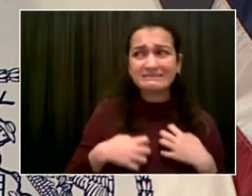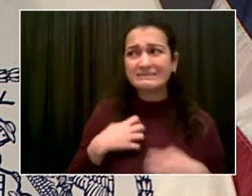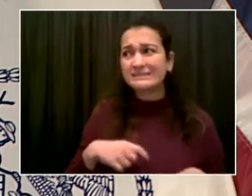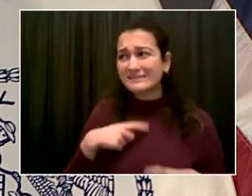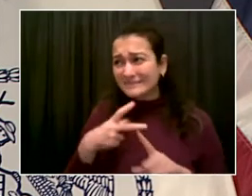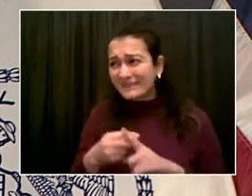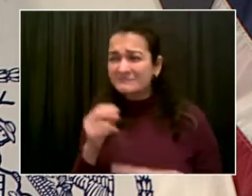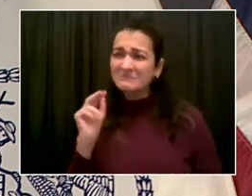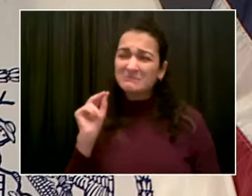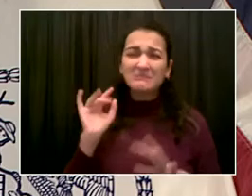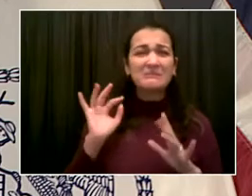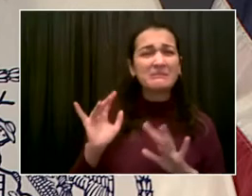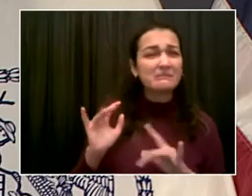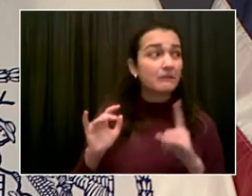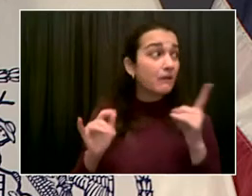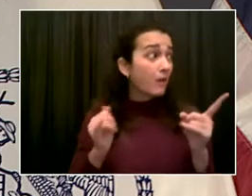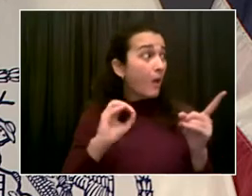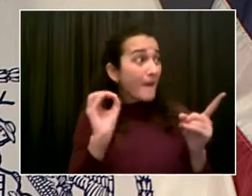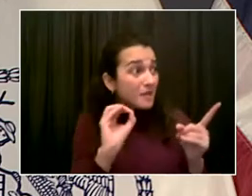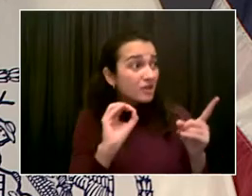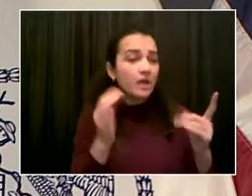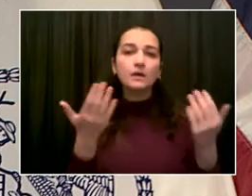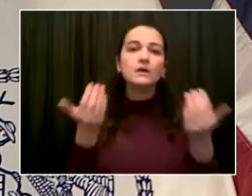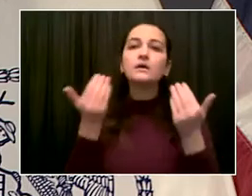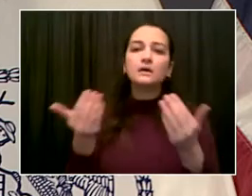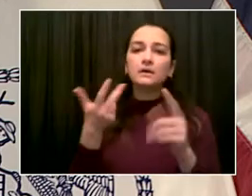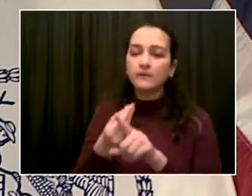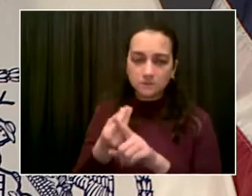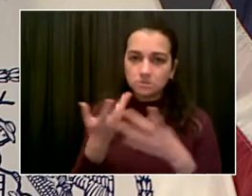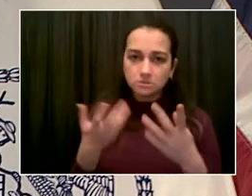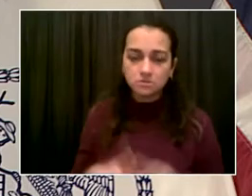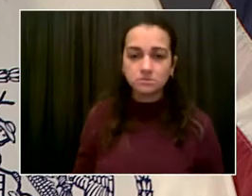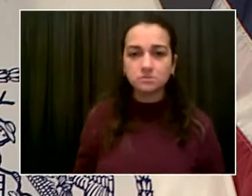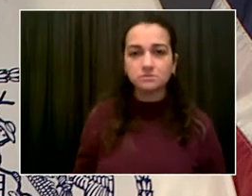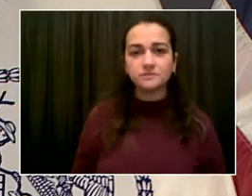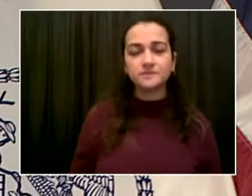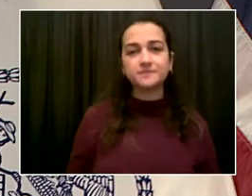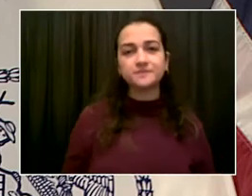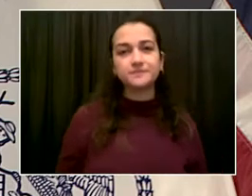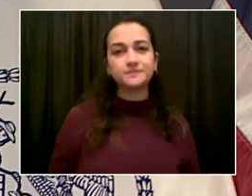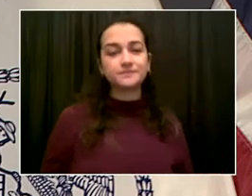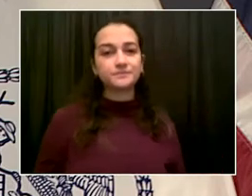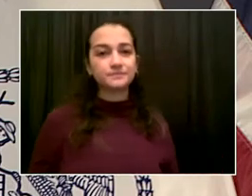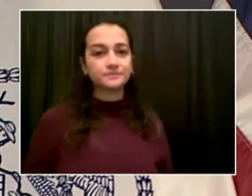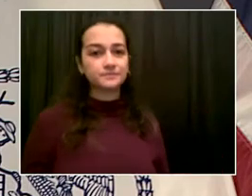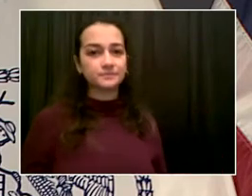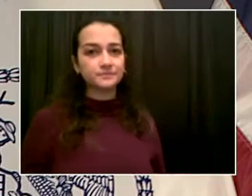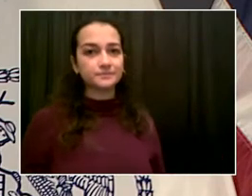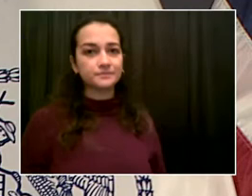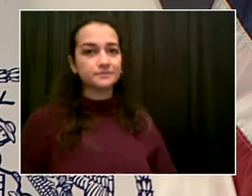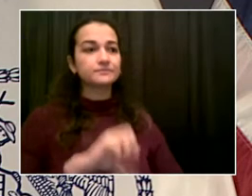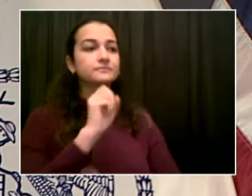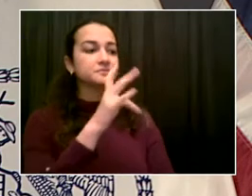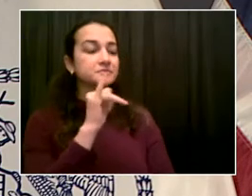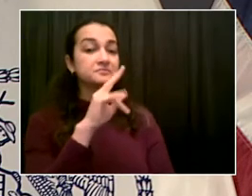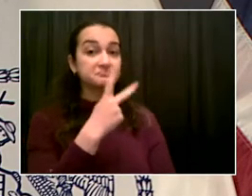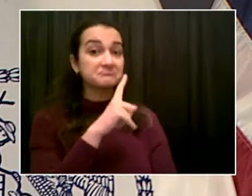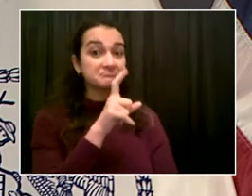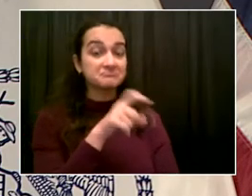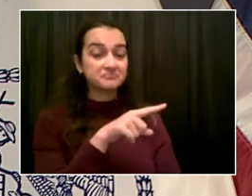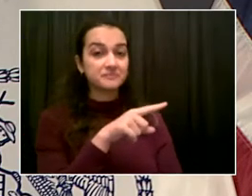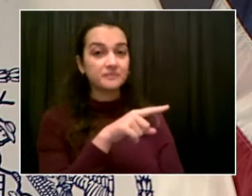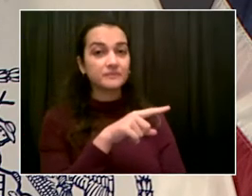question is, this seems like a new day for how the city and the state coordinate in terms of how they handle COVID